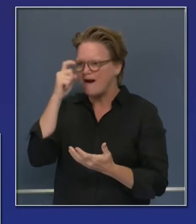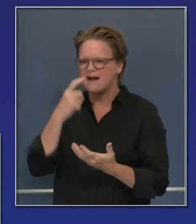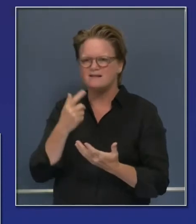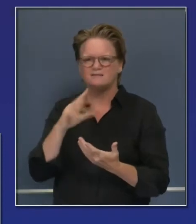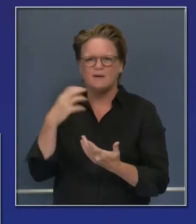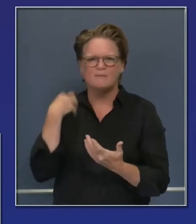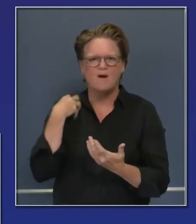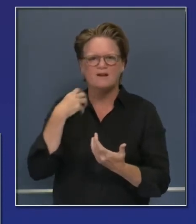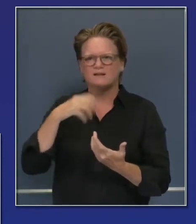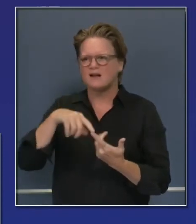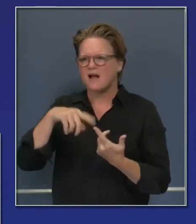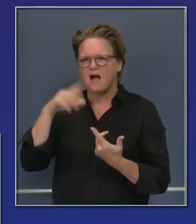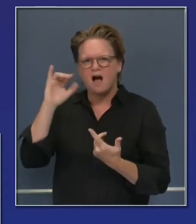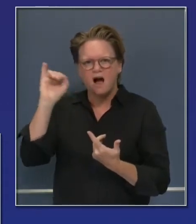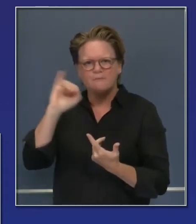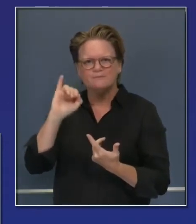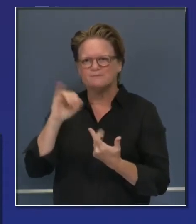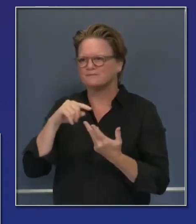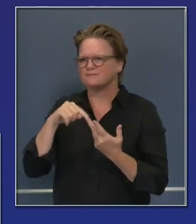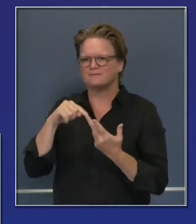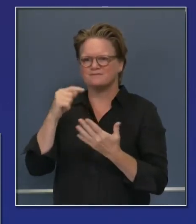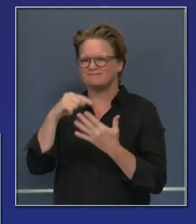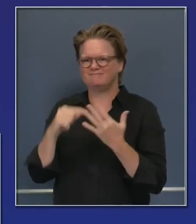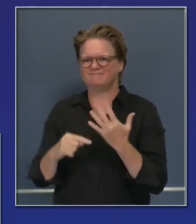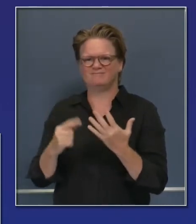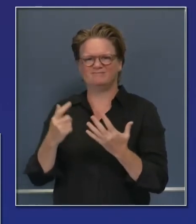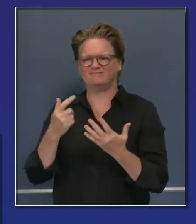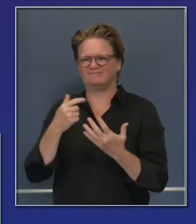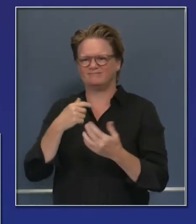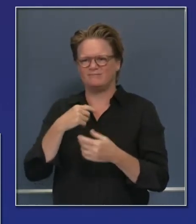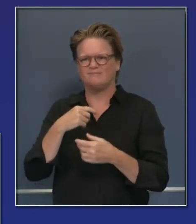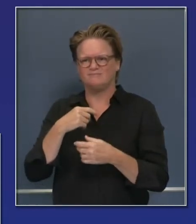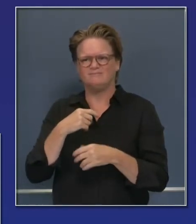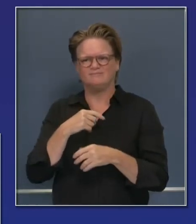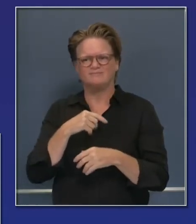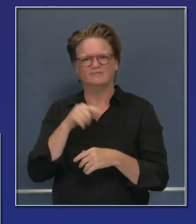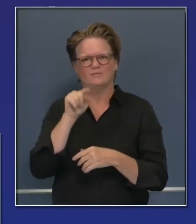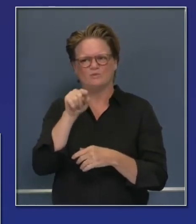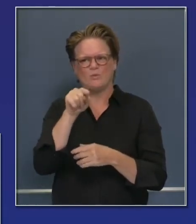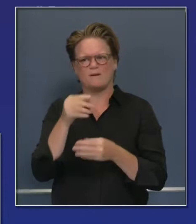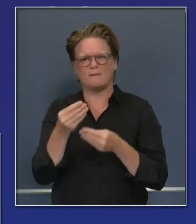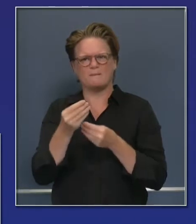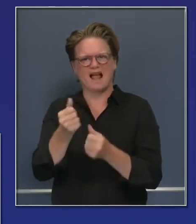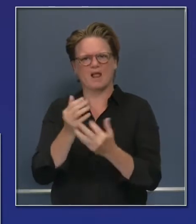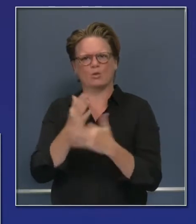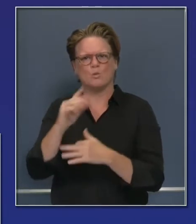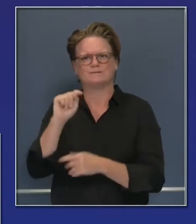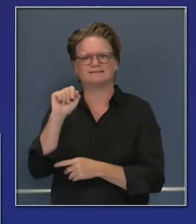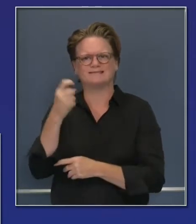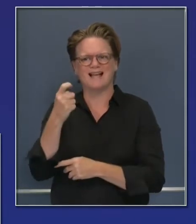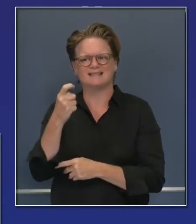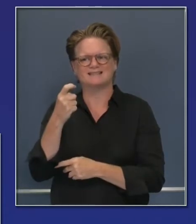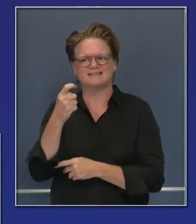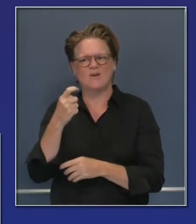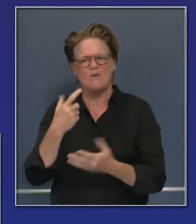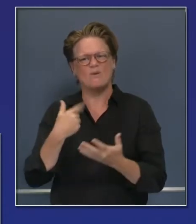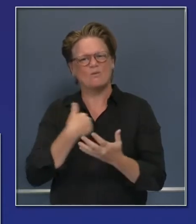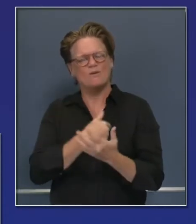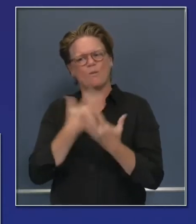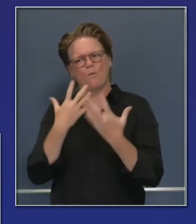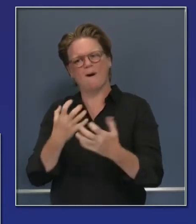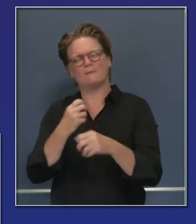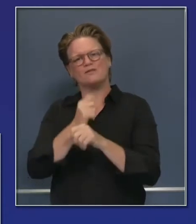up to $150 to $200 to bring those costs down to a little over $30 a test. We have new